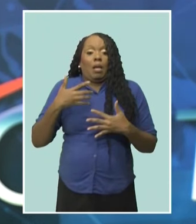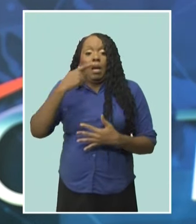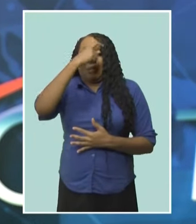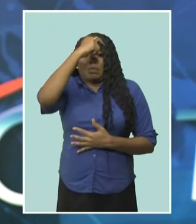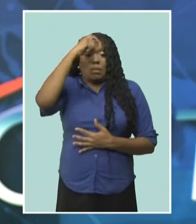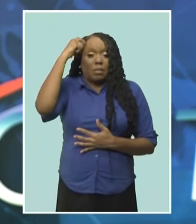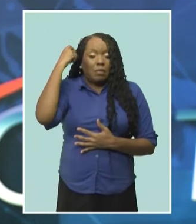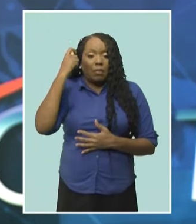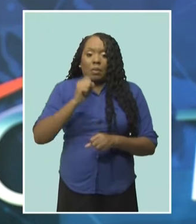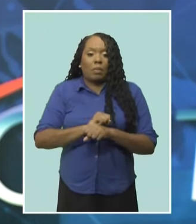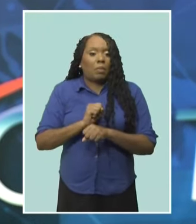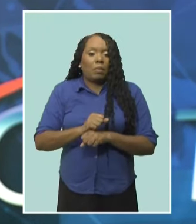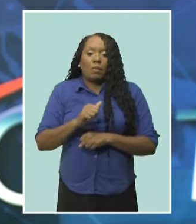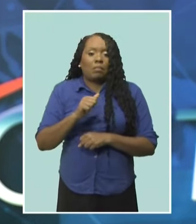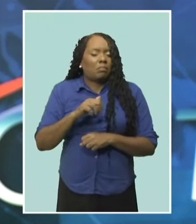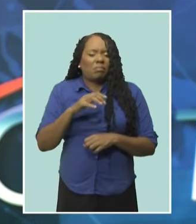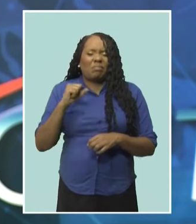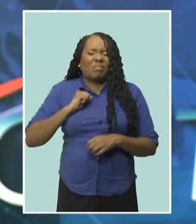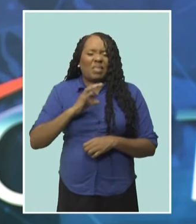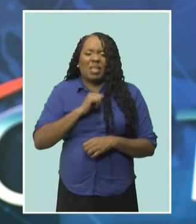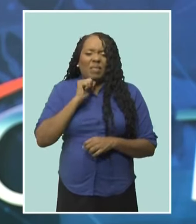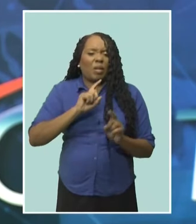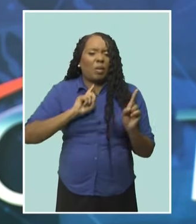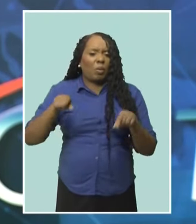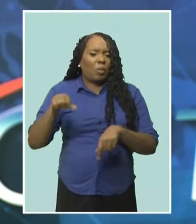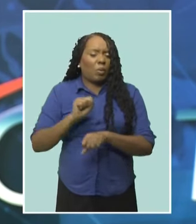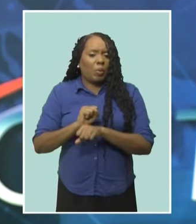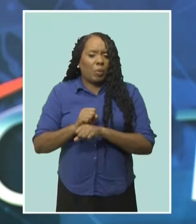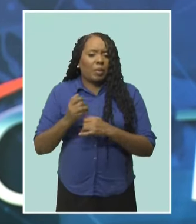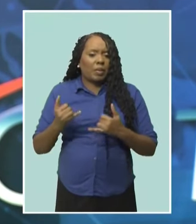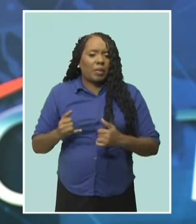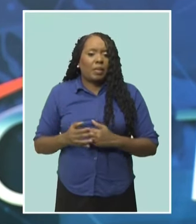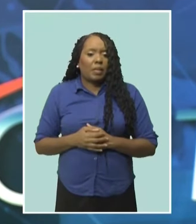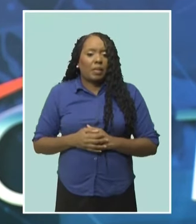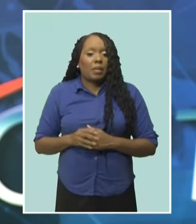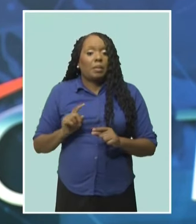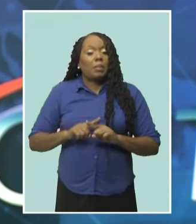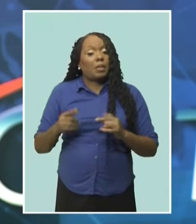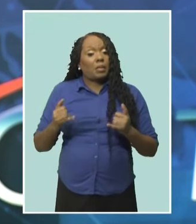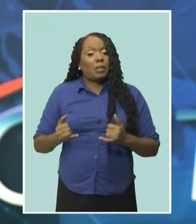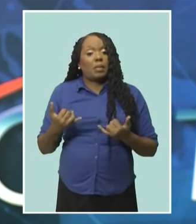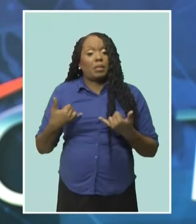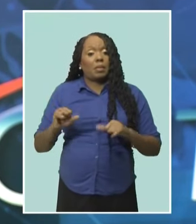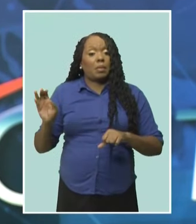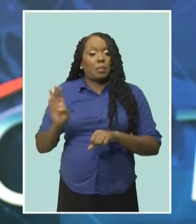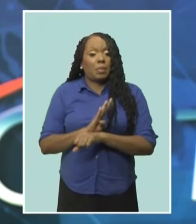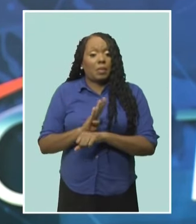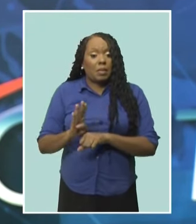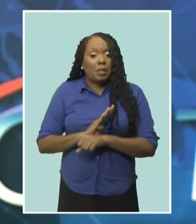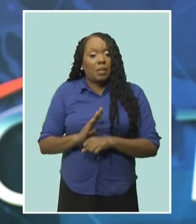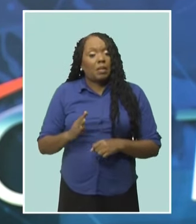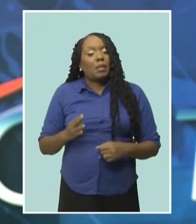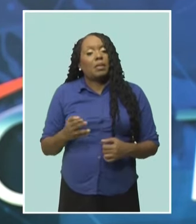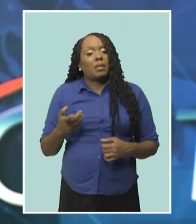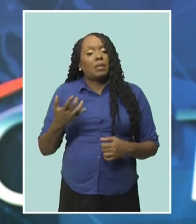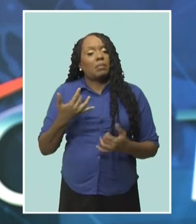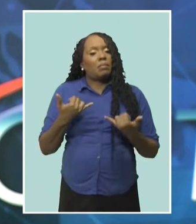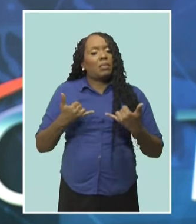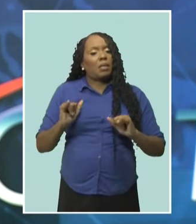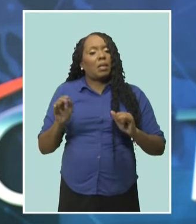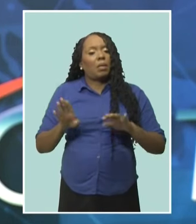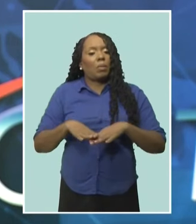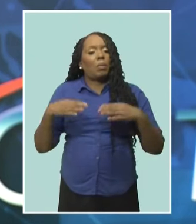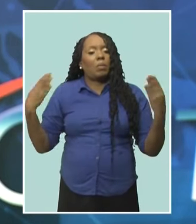unable to attend work today. However, she says that today was the unusual busy day, and despite the robbery, she felt a sense of